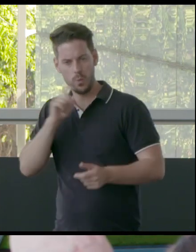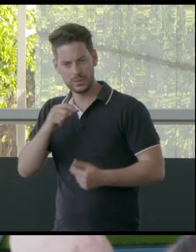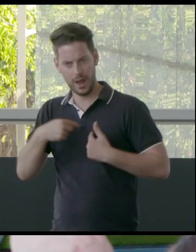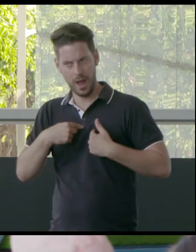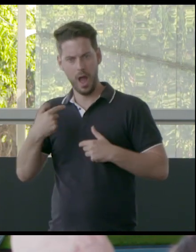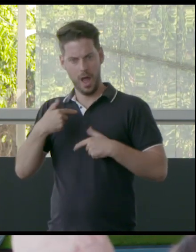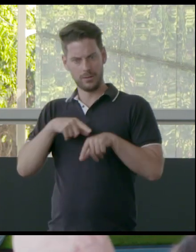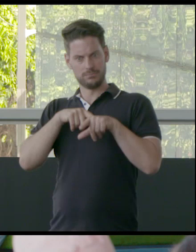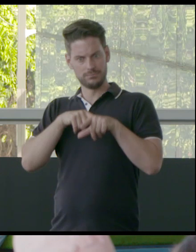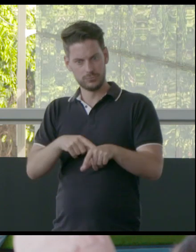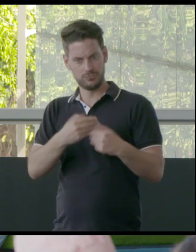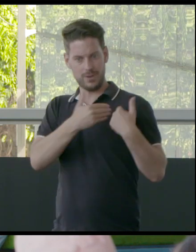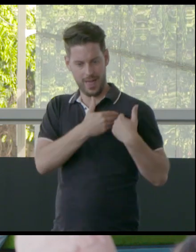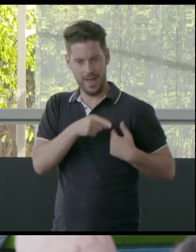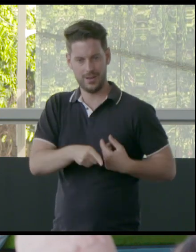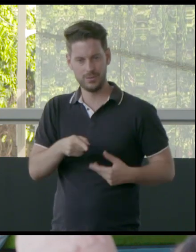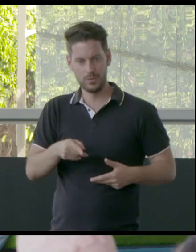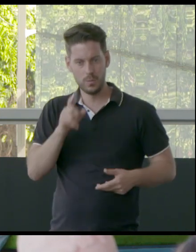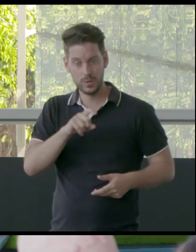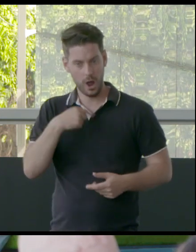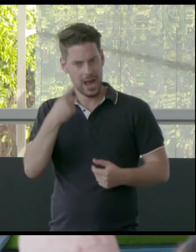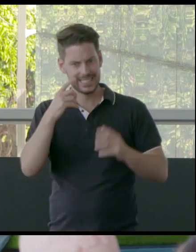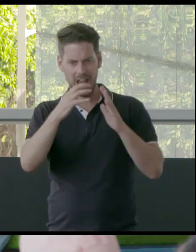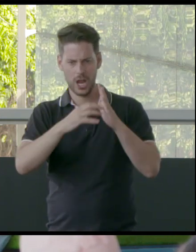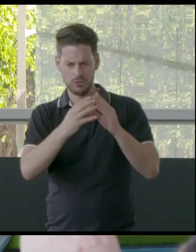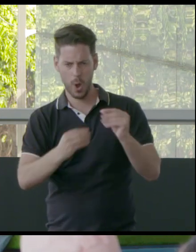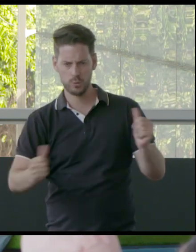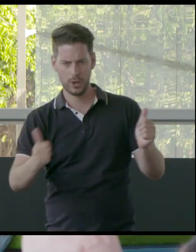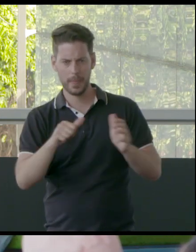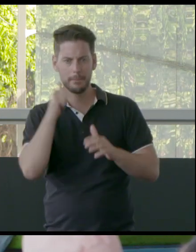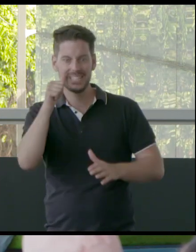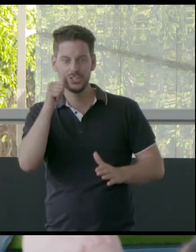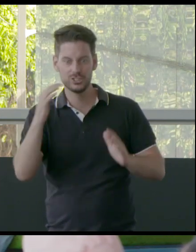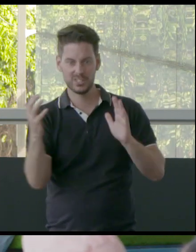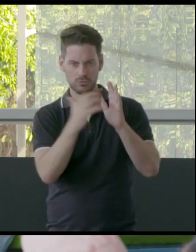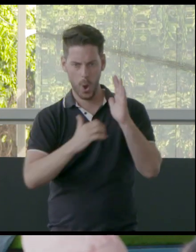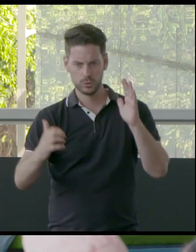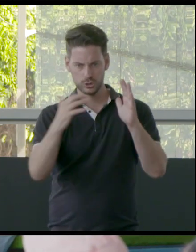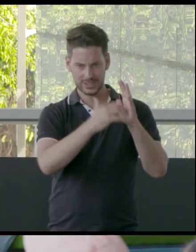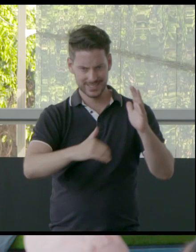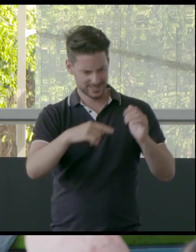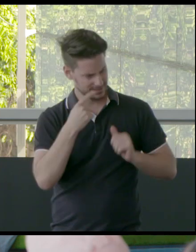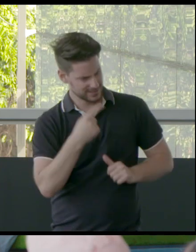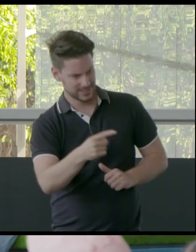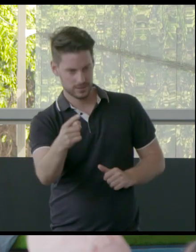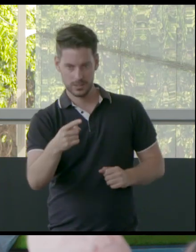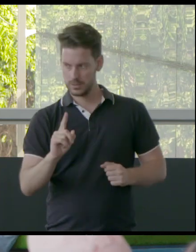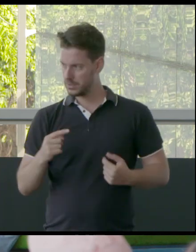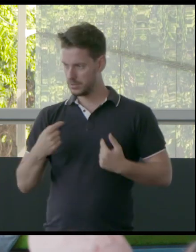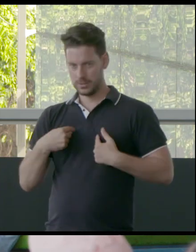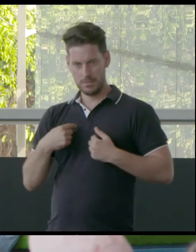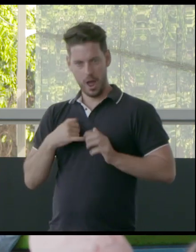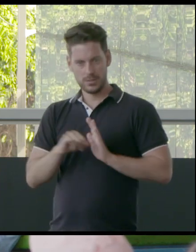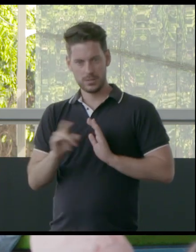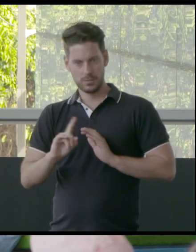dependent on those waters. When I see erosion happening on the beach at Fingal, I'm just like, what's going to happen to me?